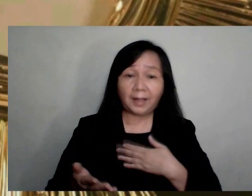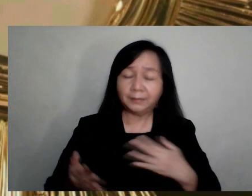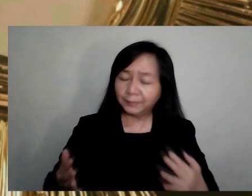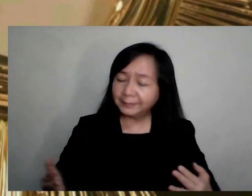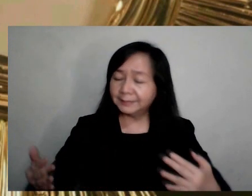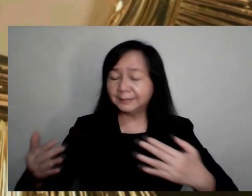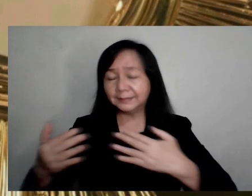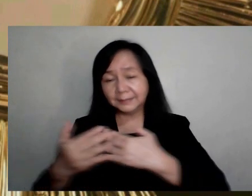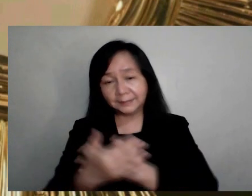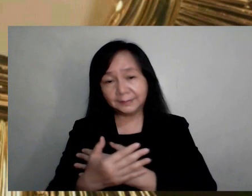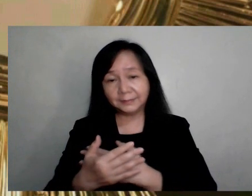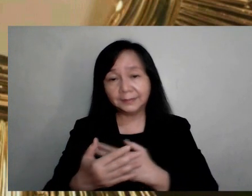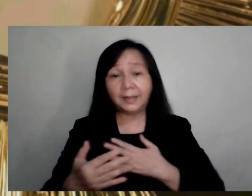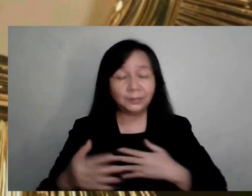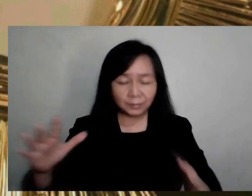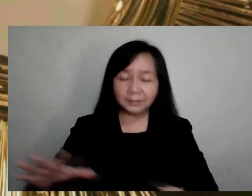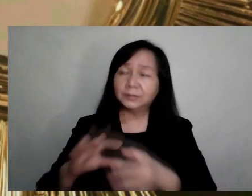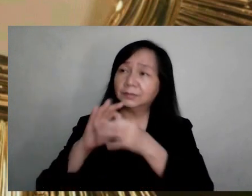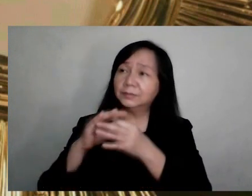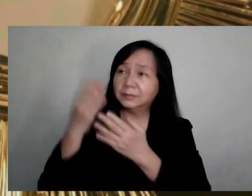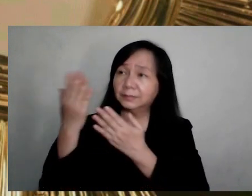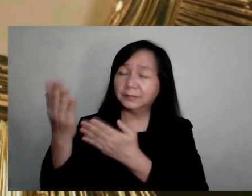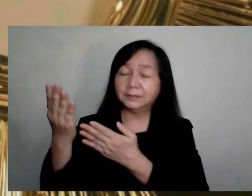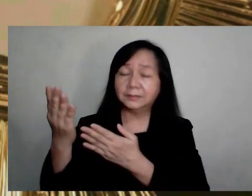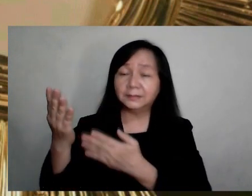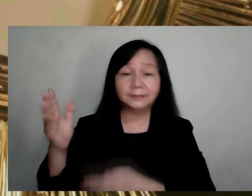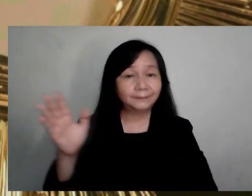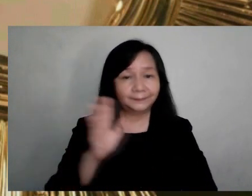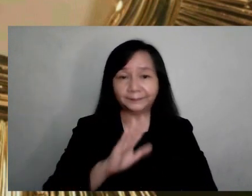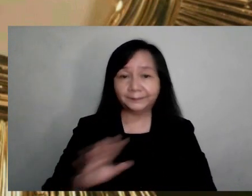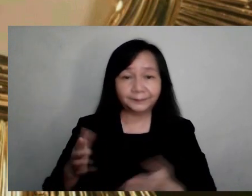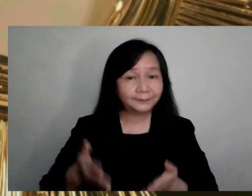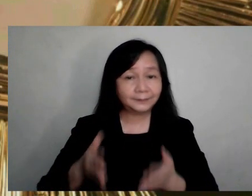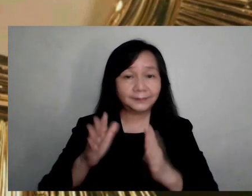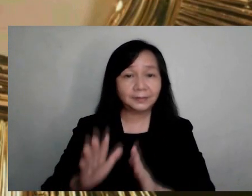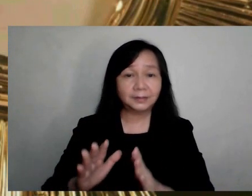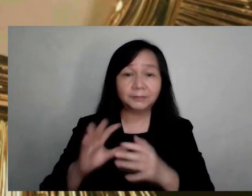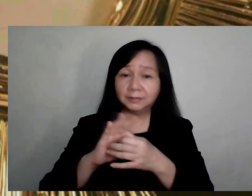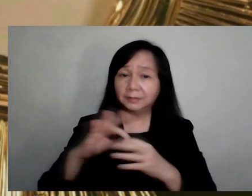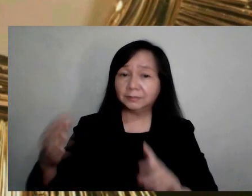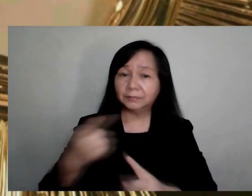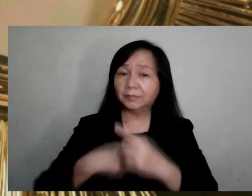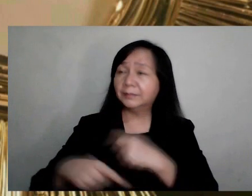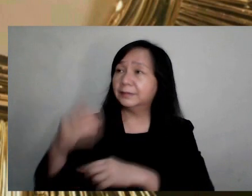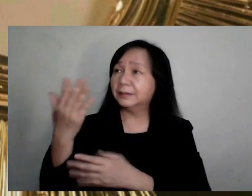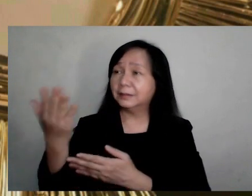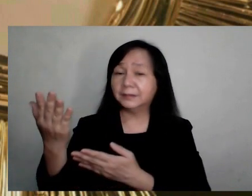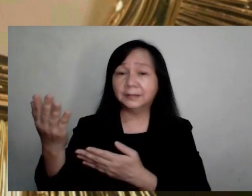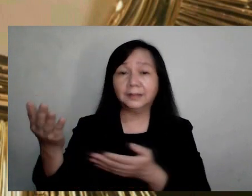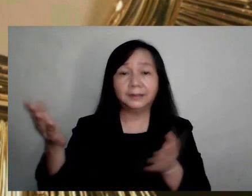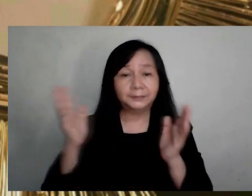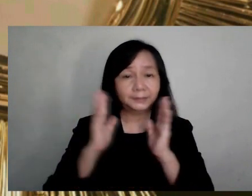embrace thee and unite myself wholly to thee Permit not that I should ever be separated from thee